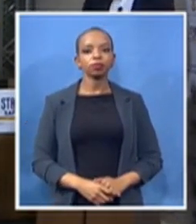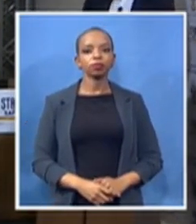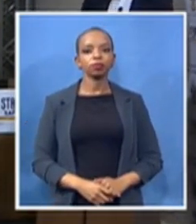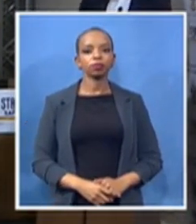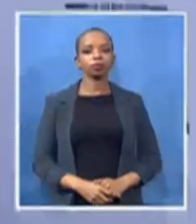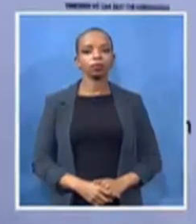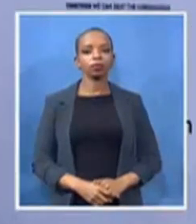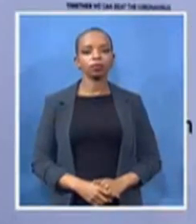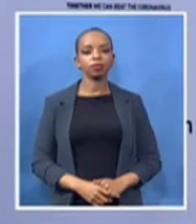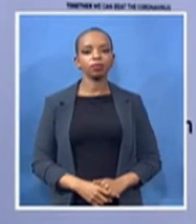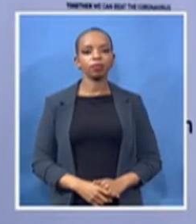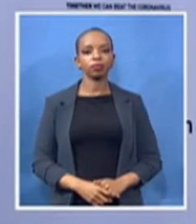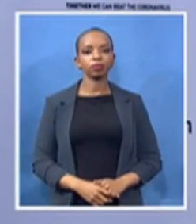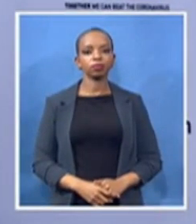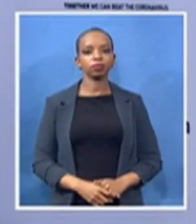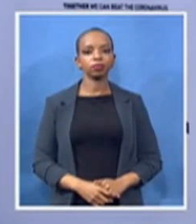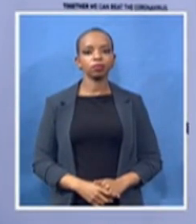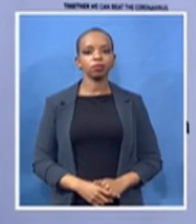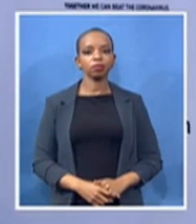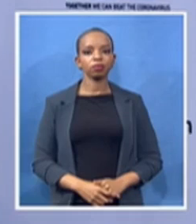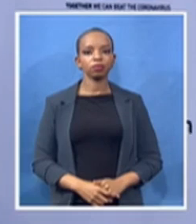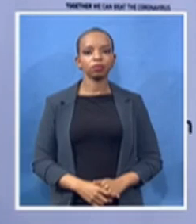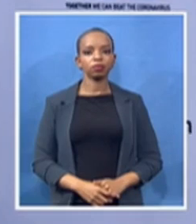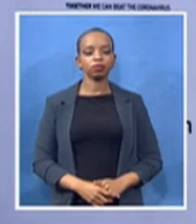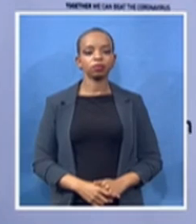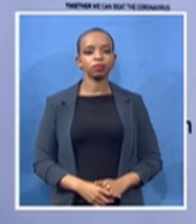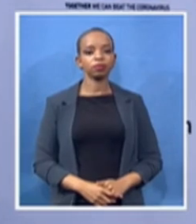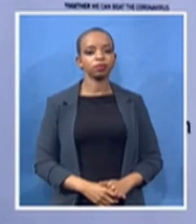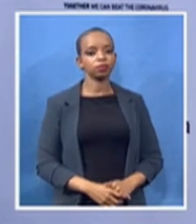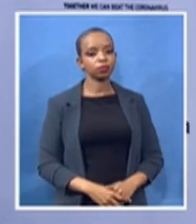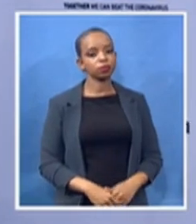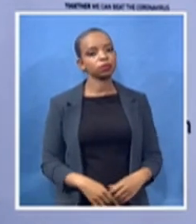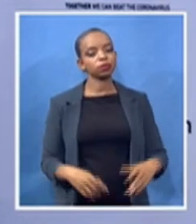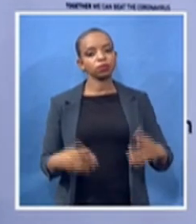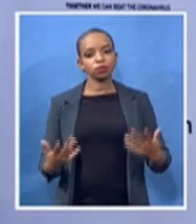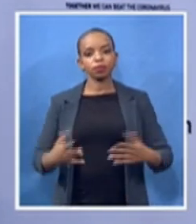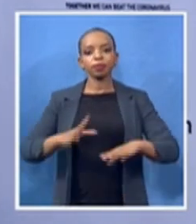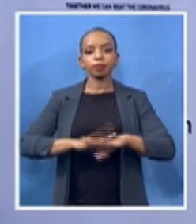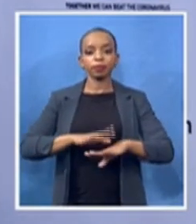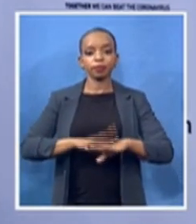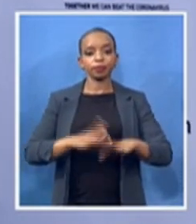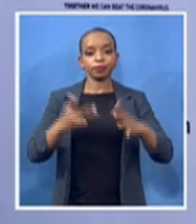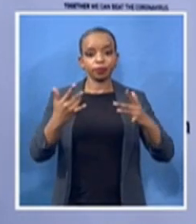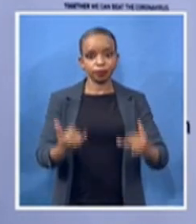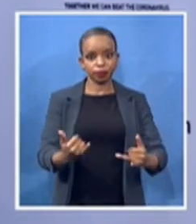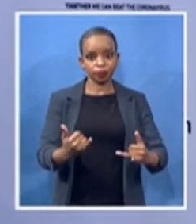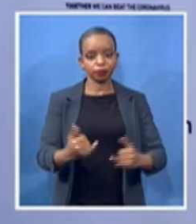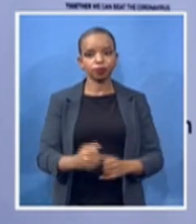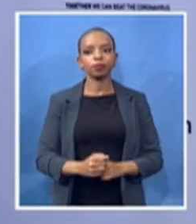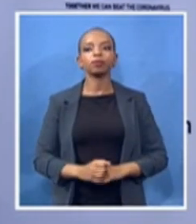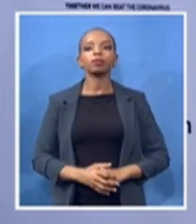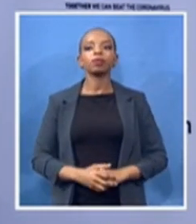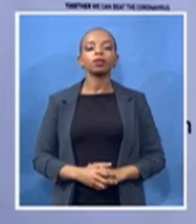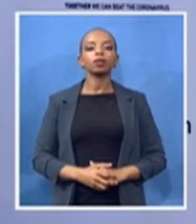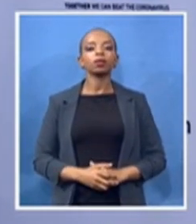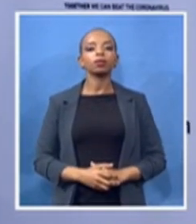to to further present 150th celebration set for 2021